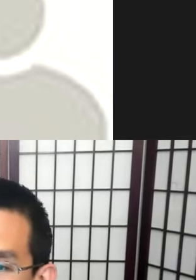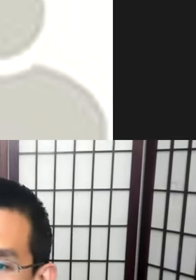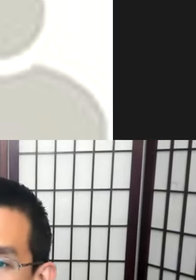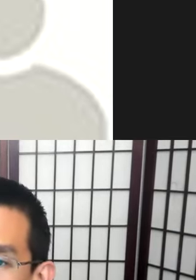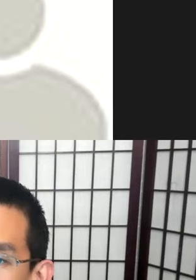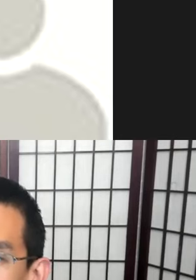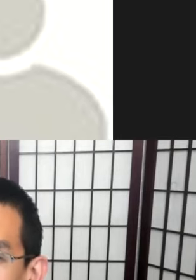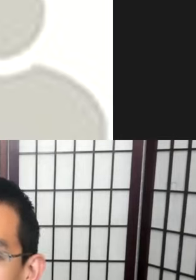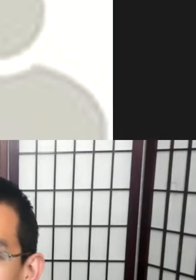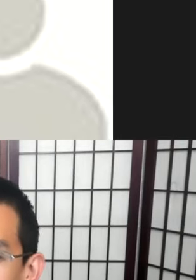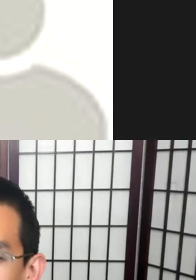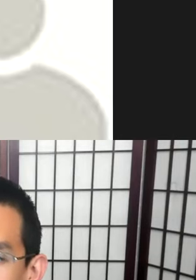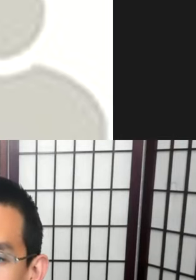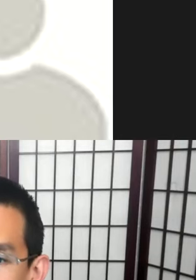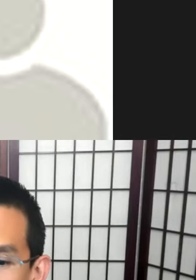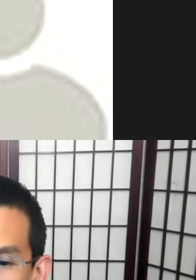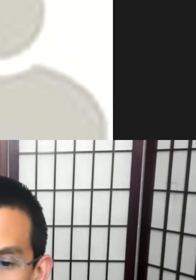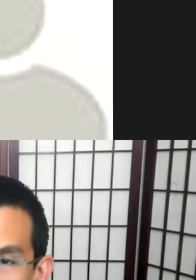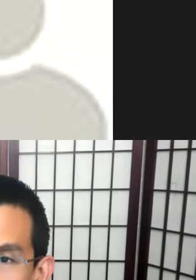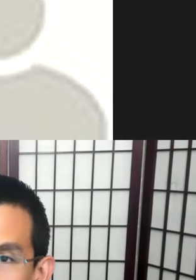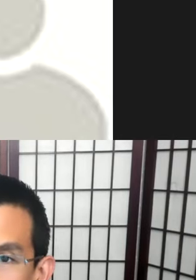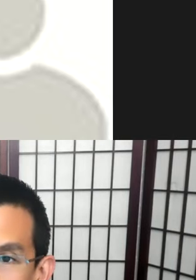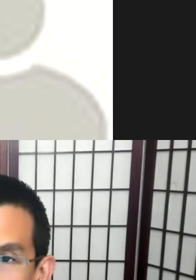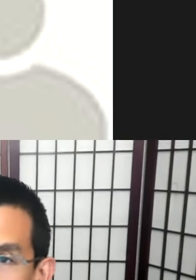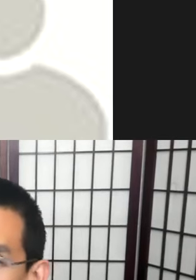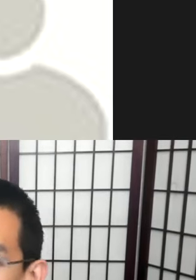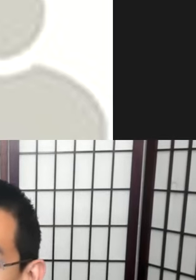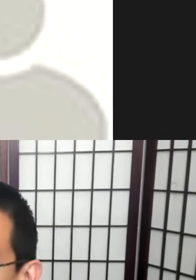mining in their documents. How can we join forces to change those things.